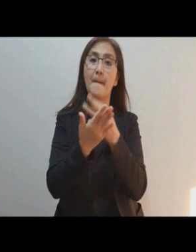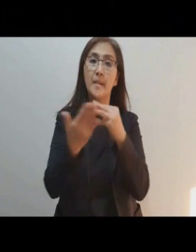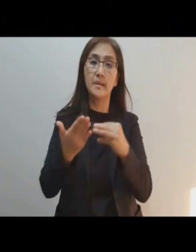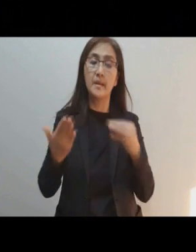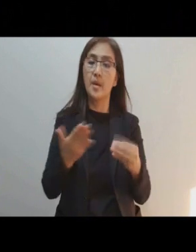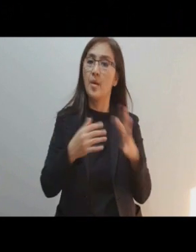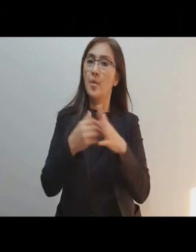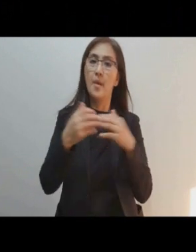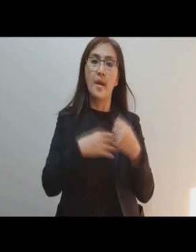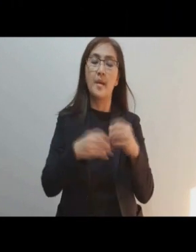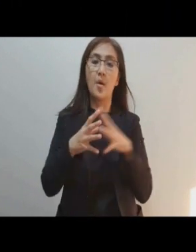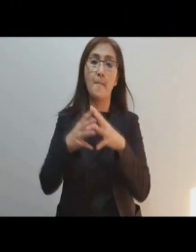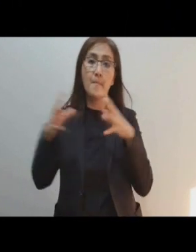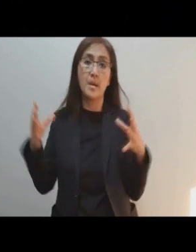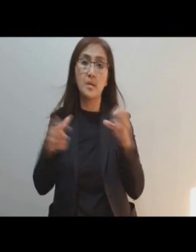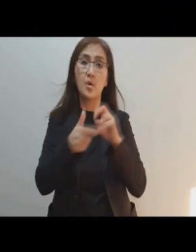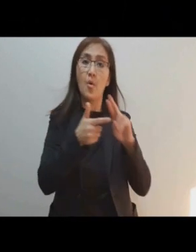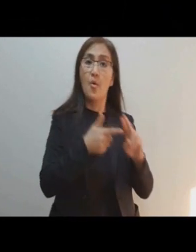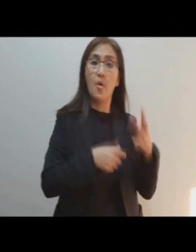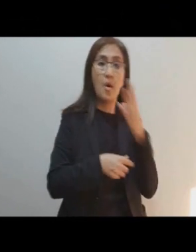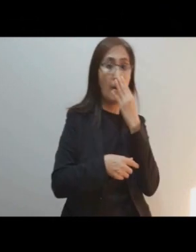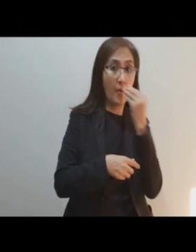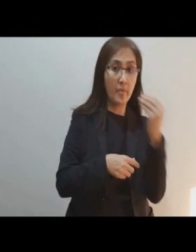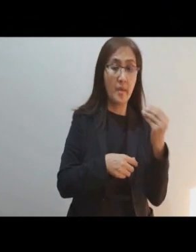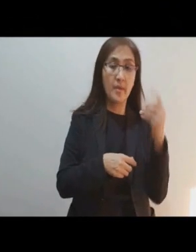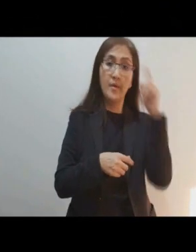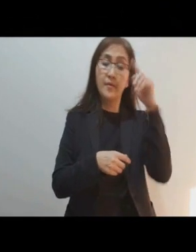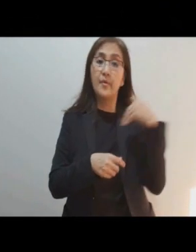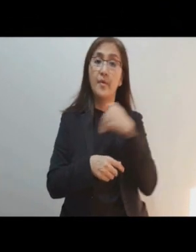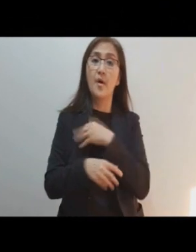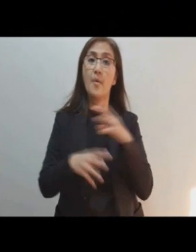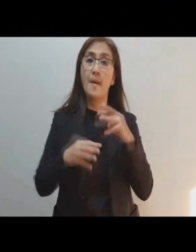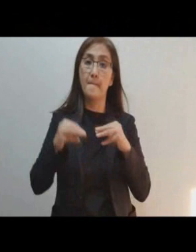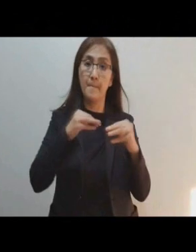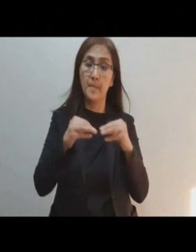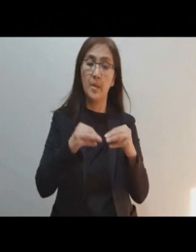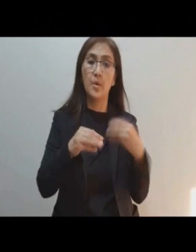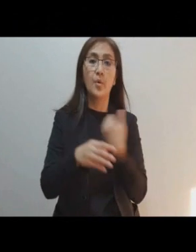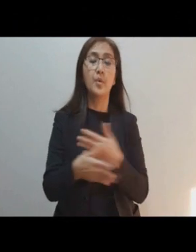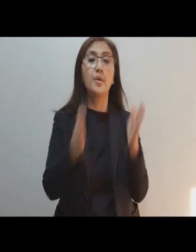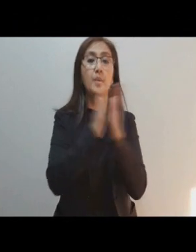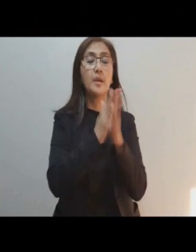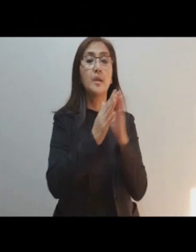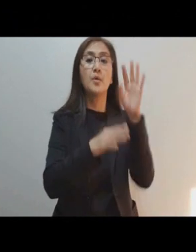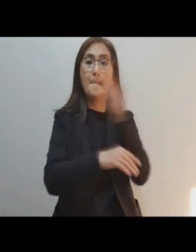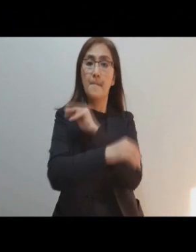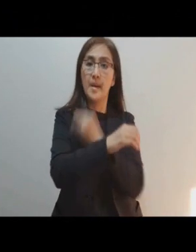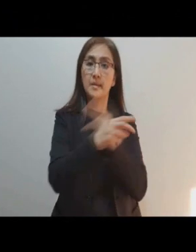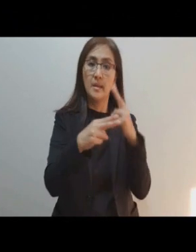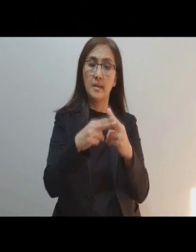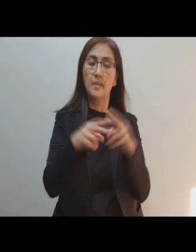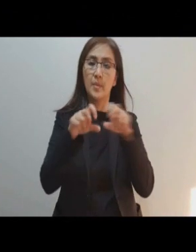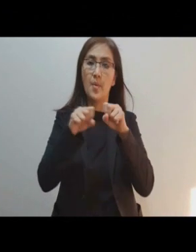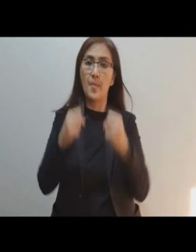blessings no matter how abundant or scarce they are, for our stewardship. We pray in your mighty name,